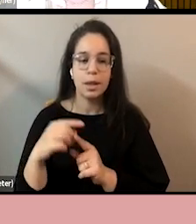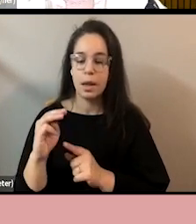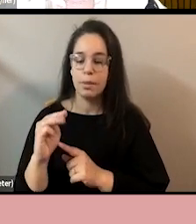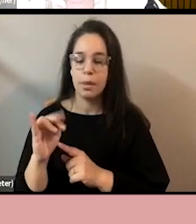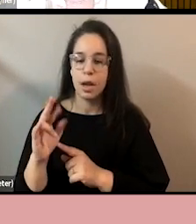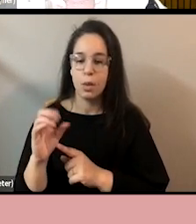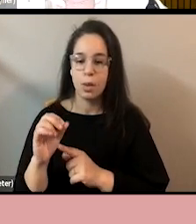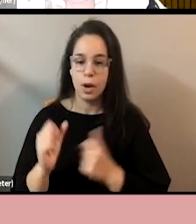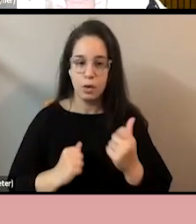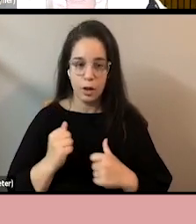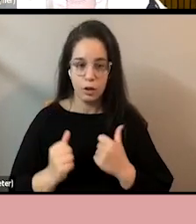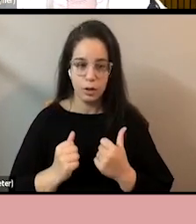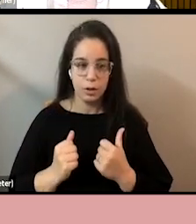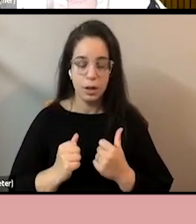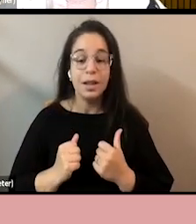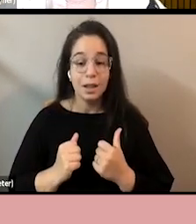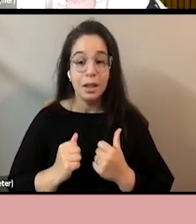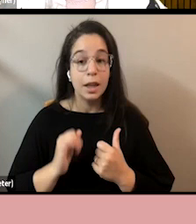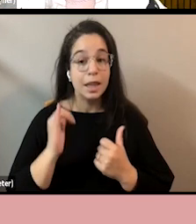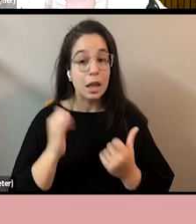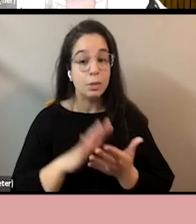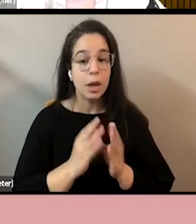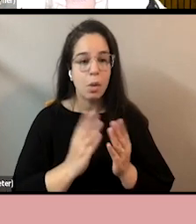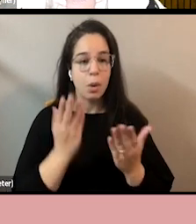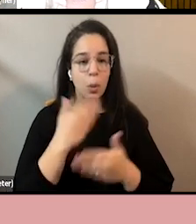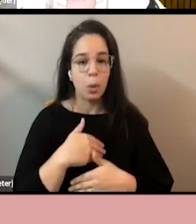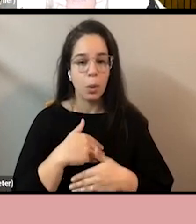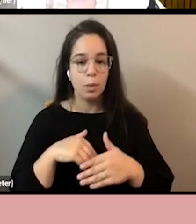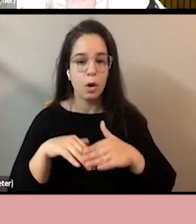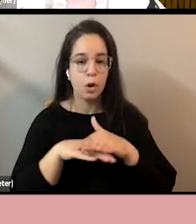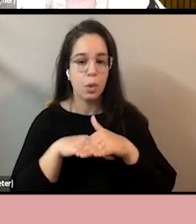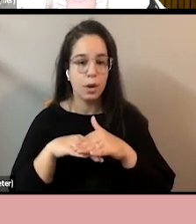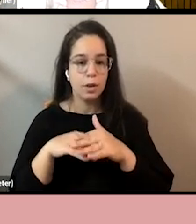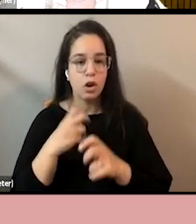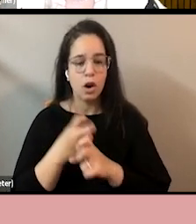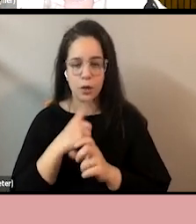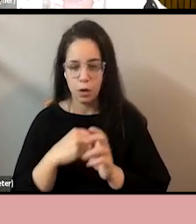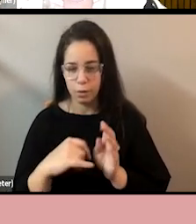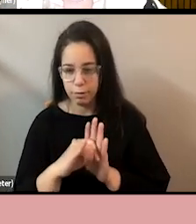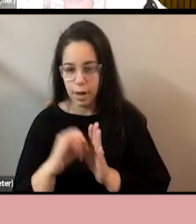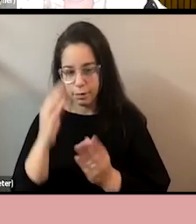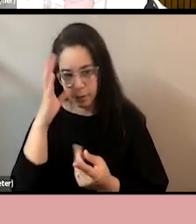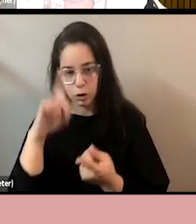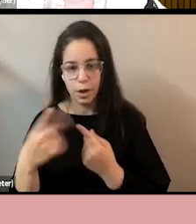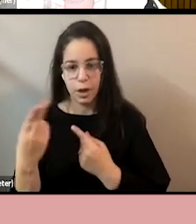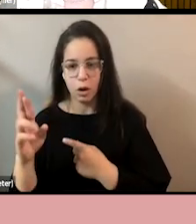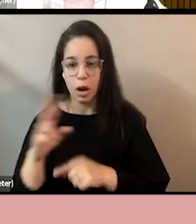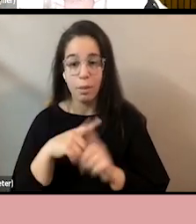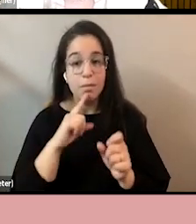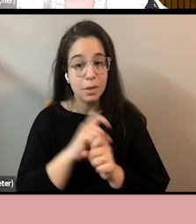Racism has changed. It's more discrete. It's more coded. It's harder to pin down and take to HR, but that doesn't mean it's not happening.